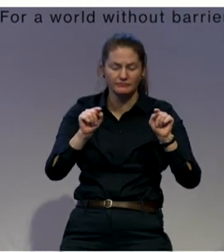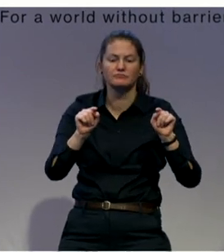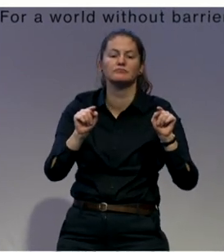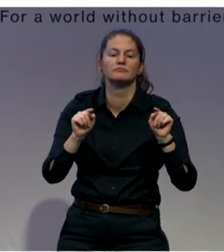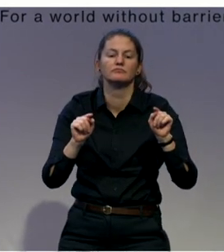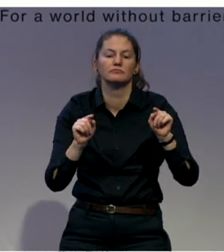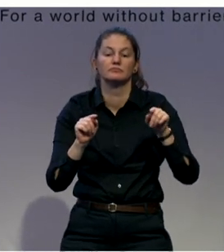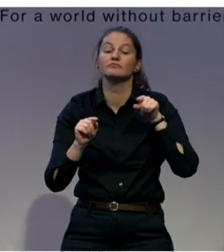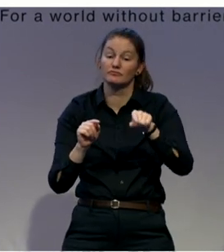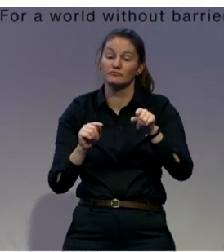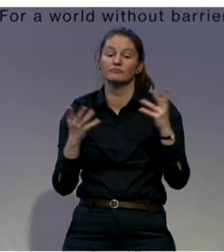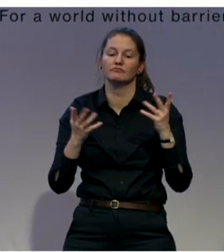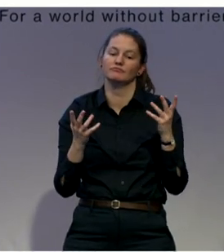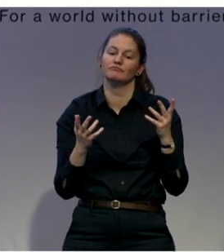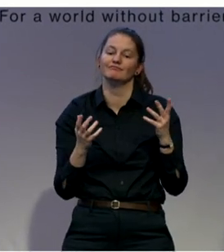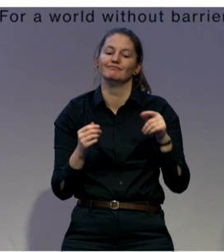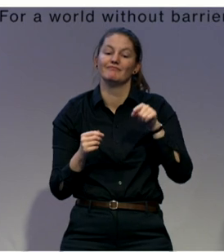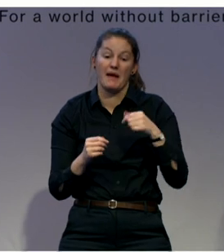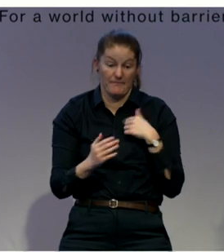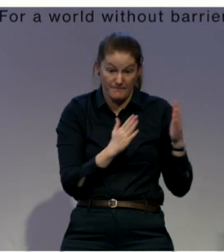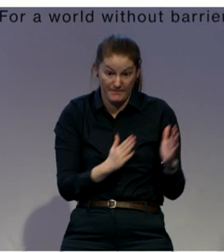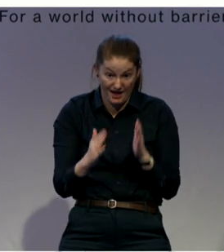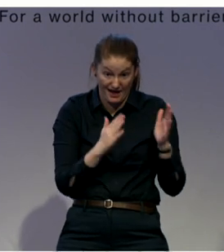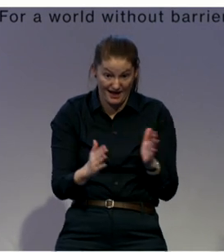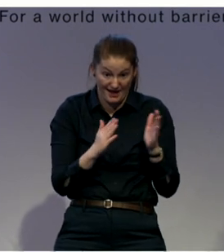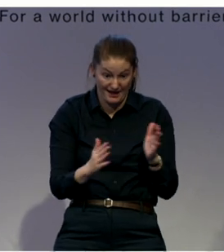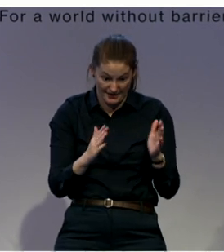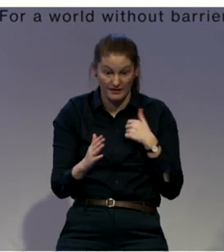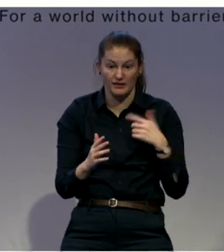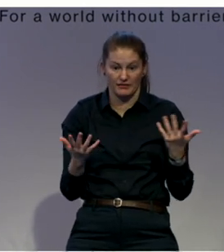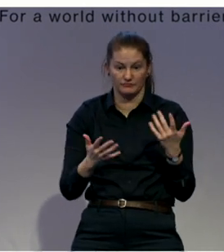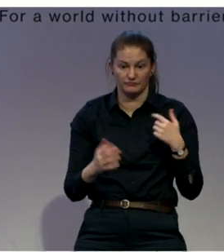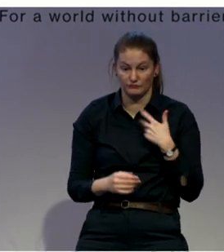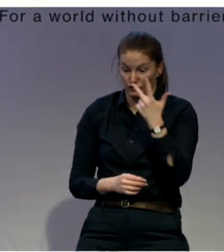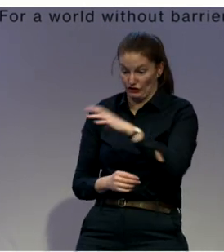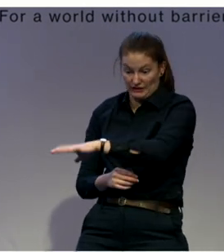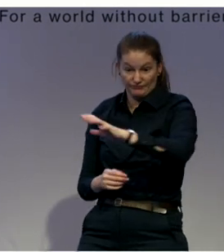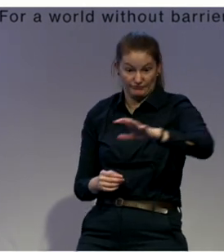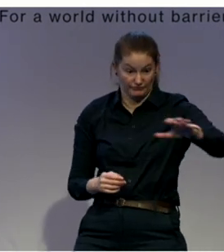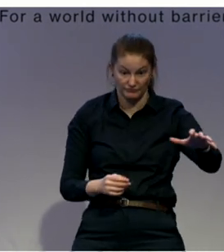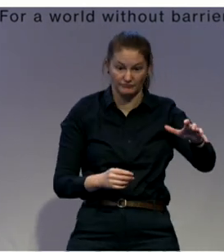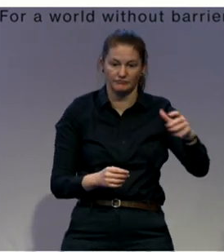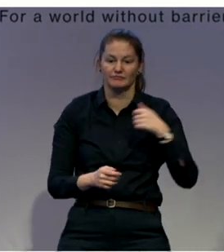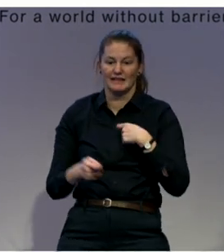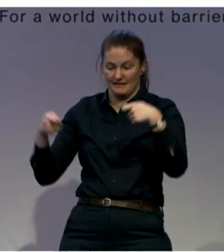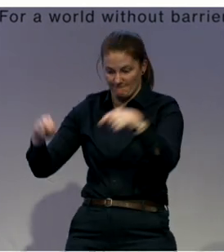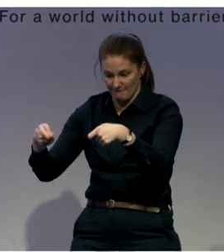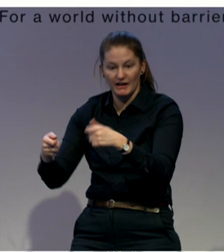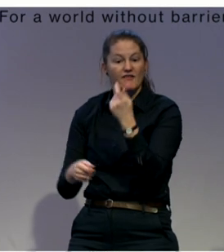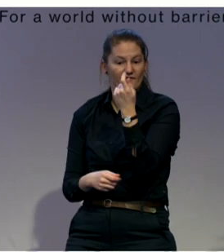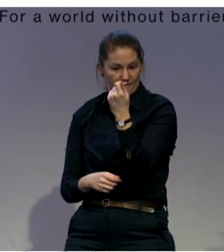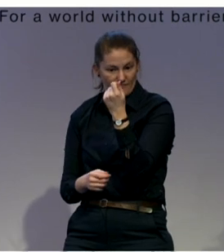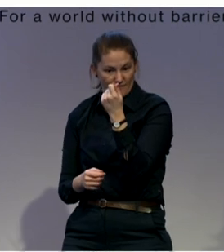includes really reinvestment in three areas, financial, material and human. And convincing all